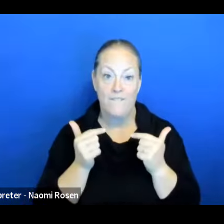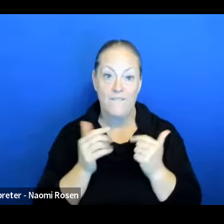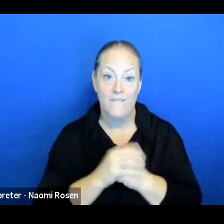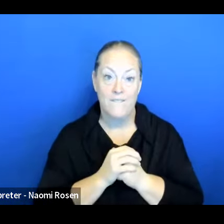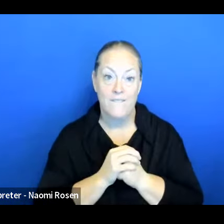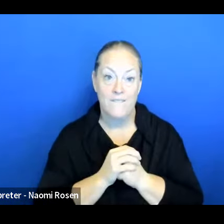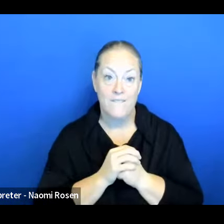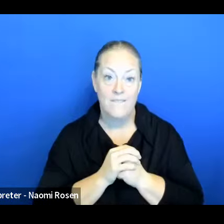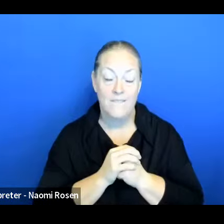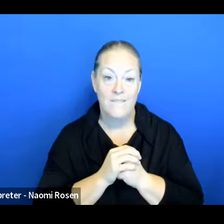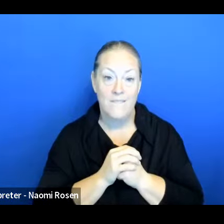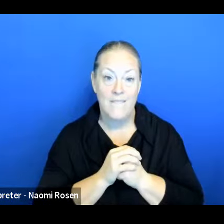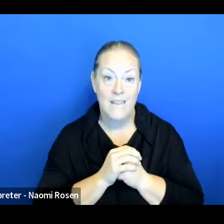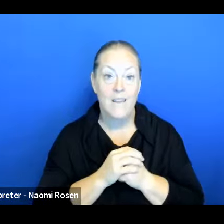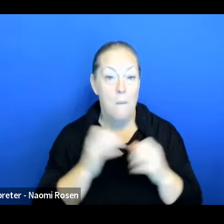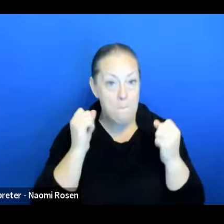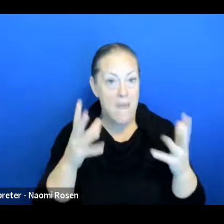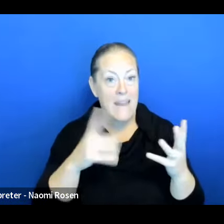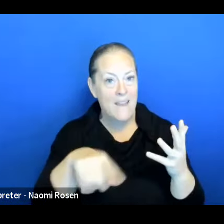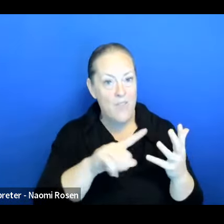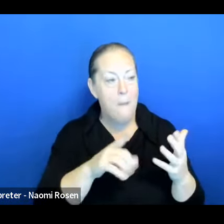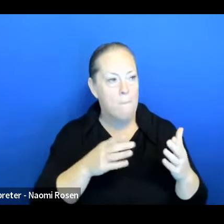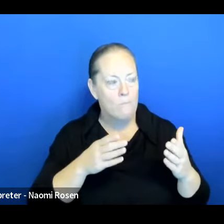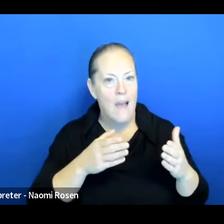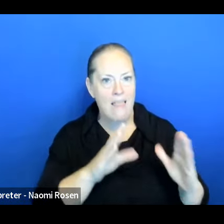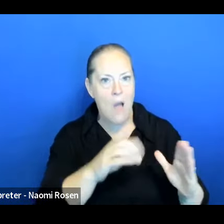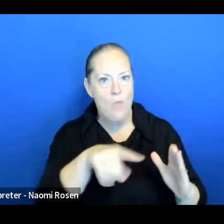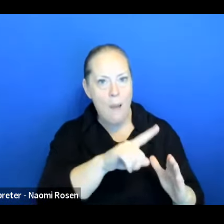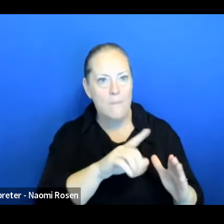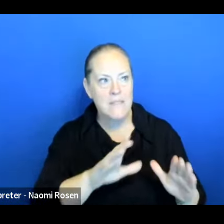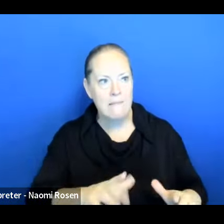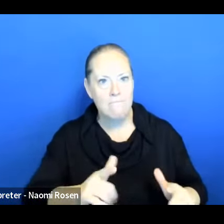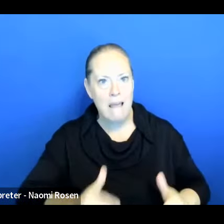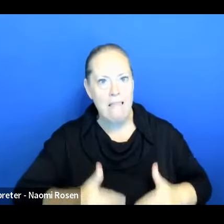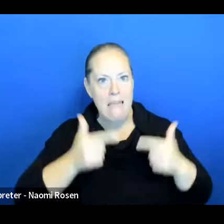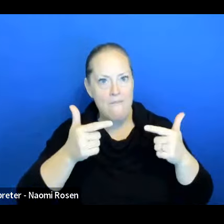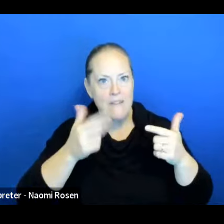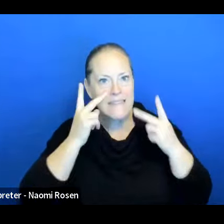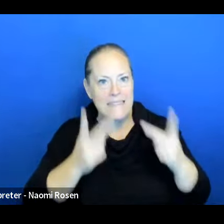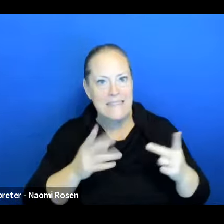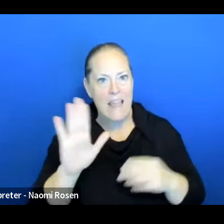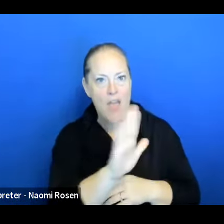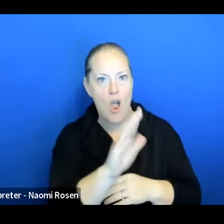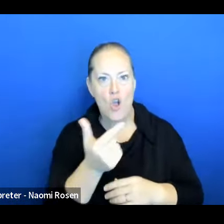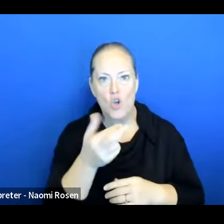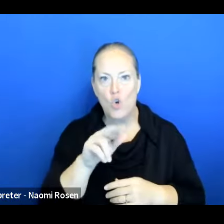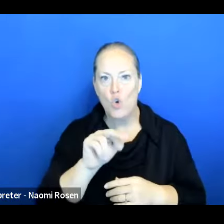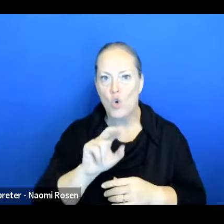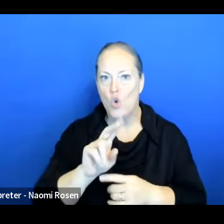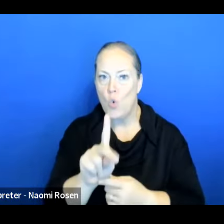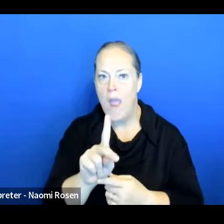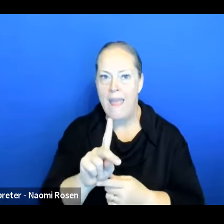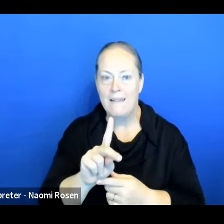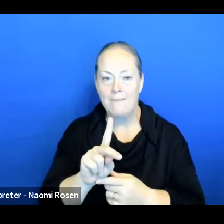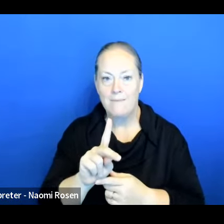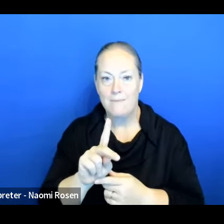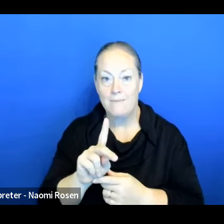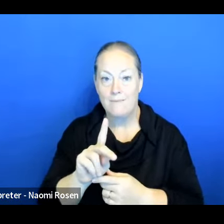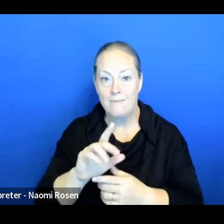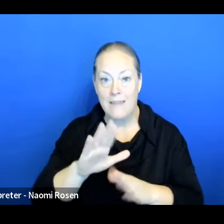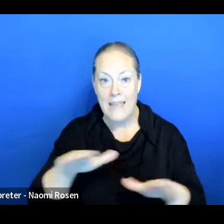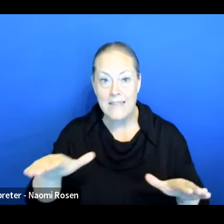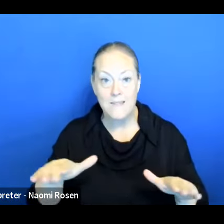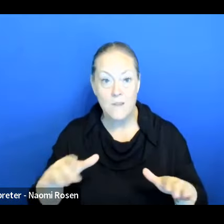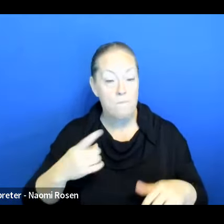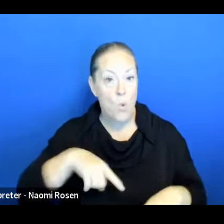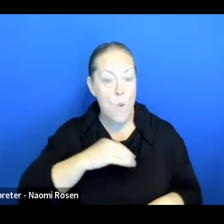Allow them to live to see their grandkids, you know, to make small changes. And the good news is we've put the toolkit on how to hold